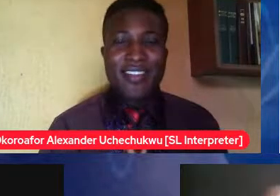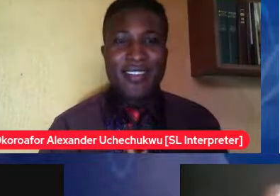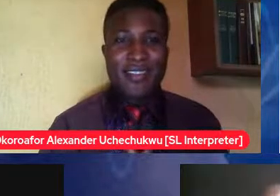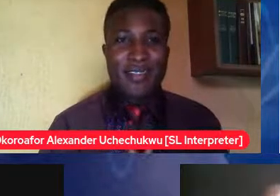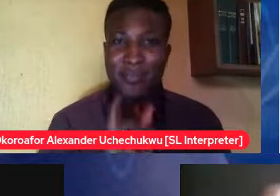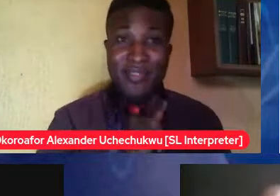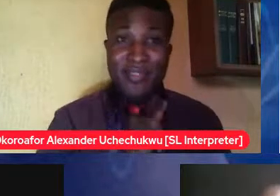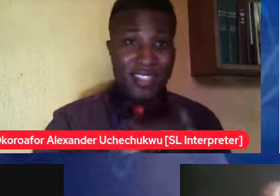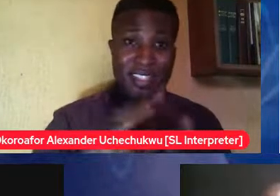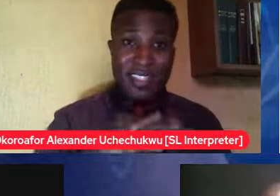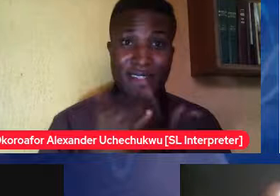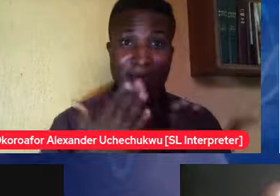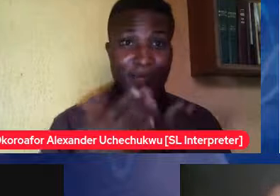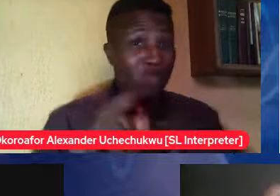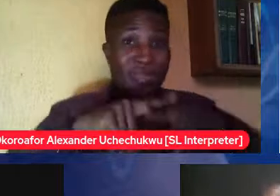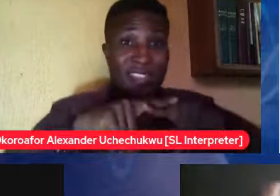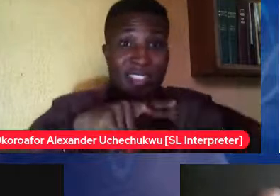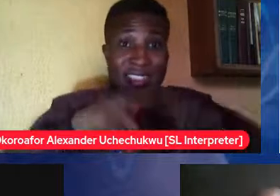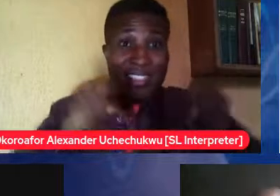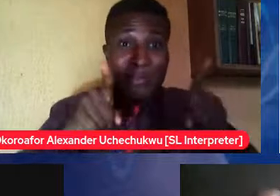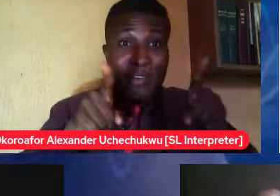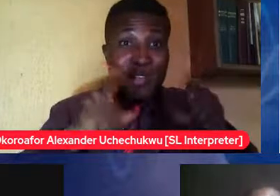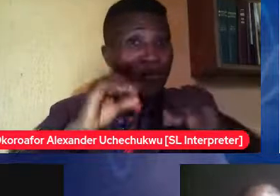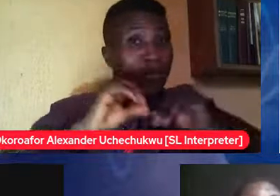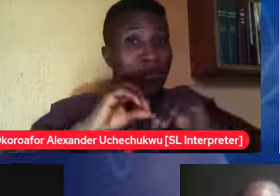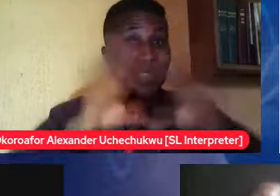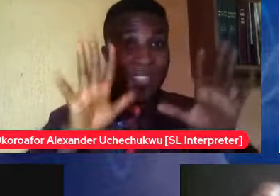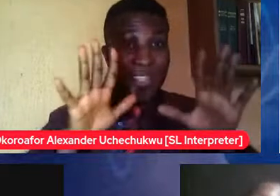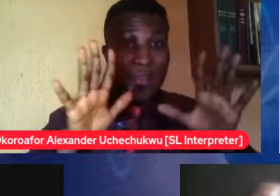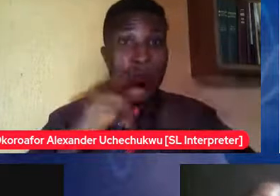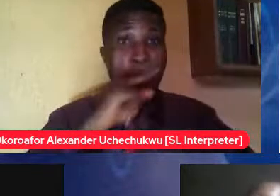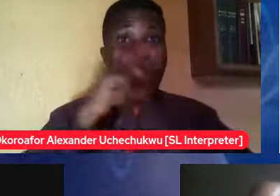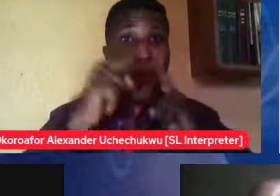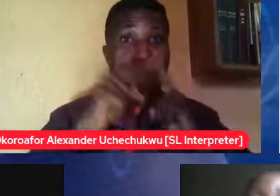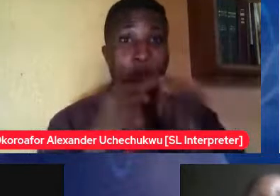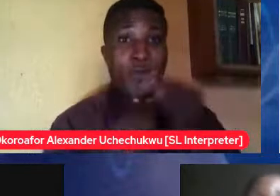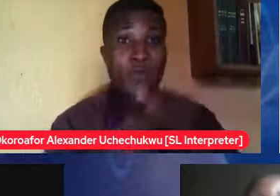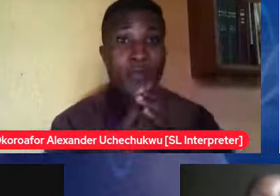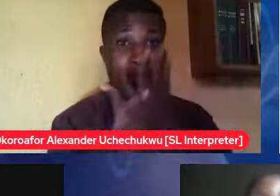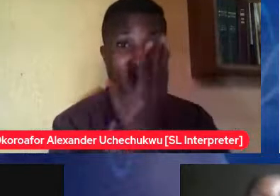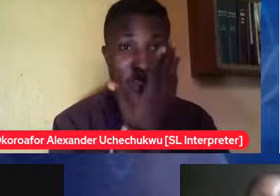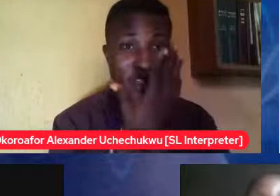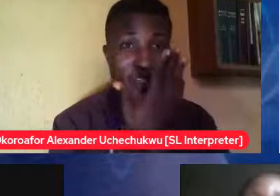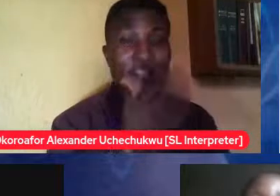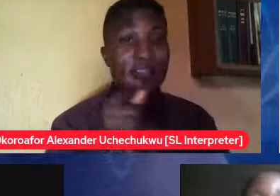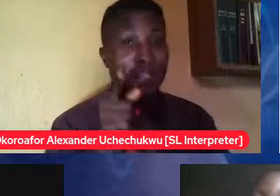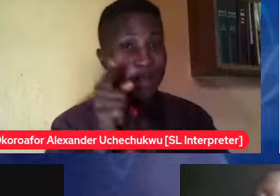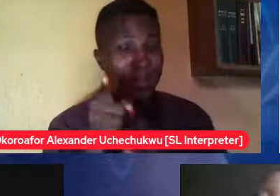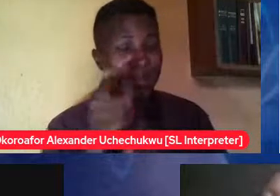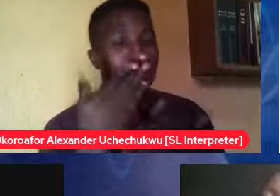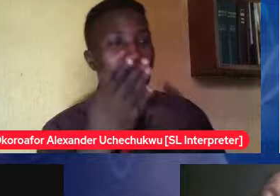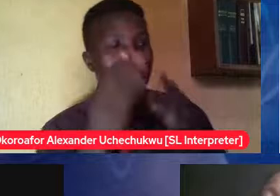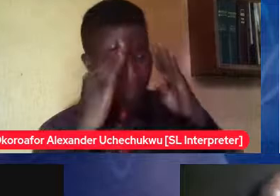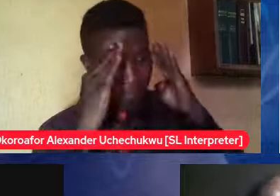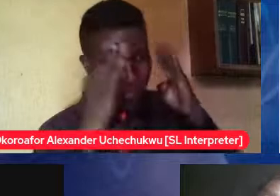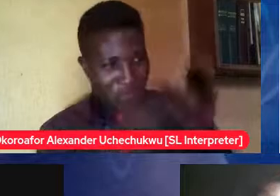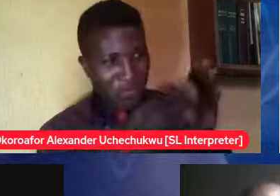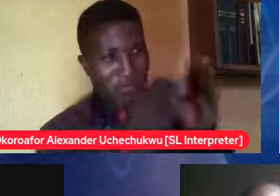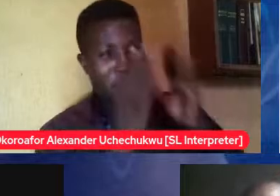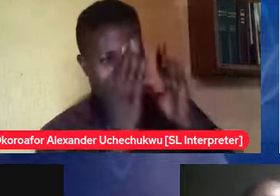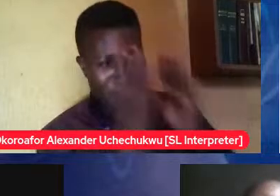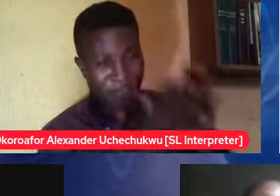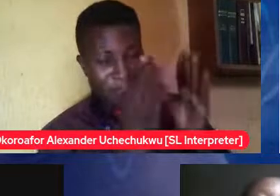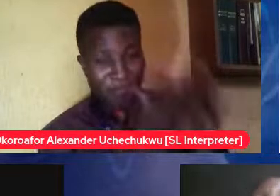difference was clear when we were growing up you guys were investing in social interaction and education for me her father